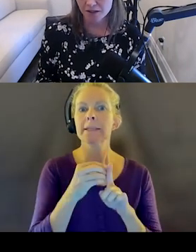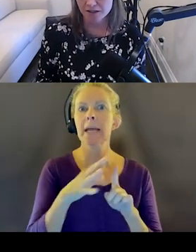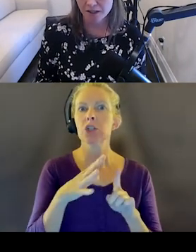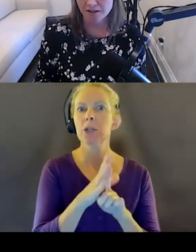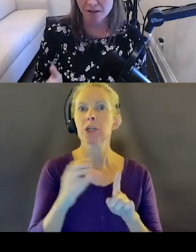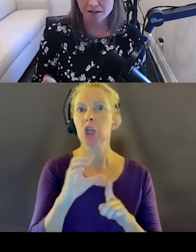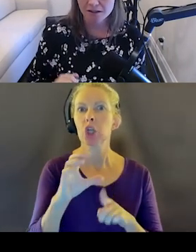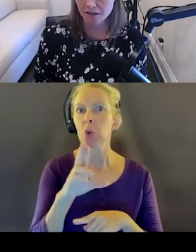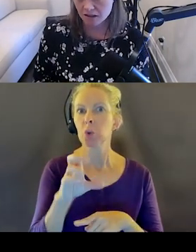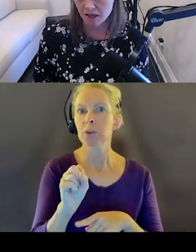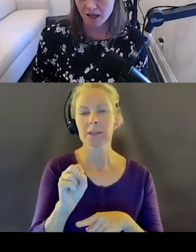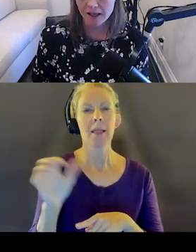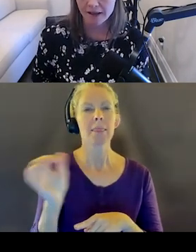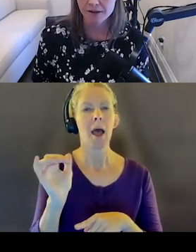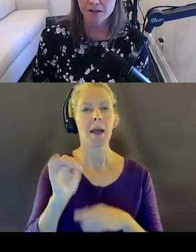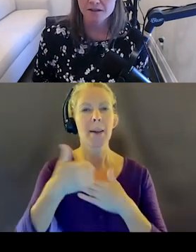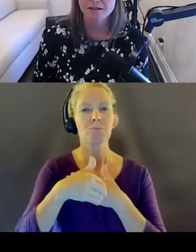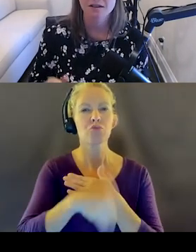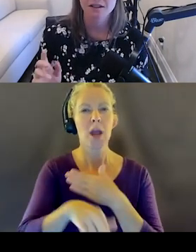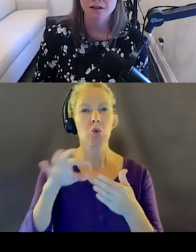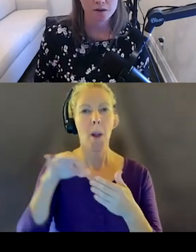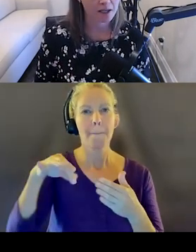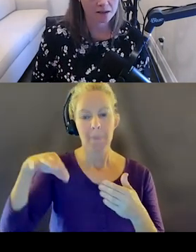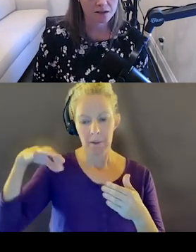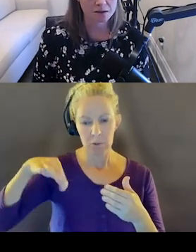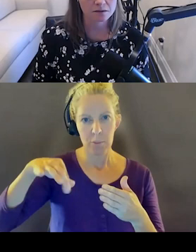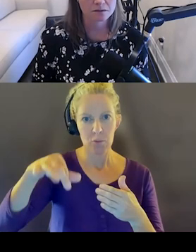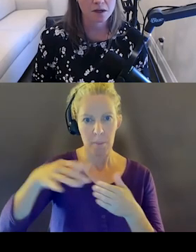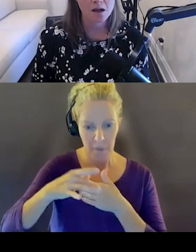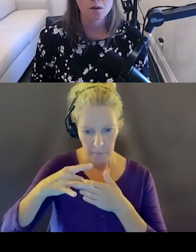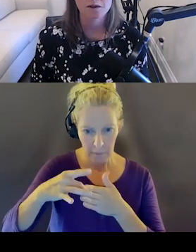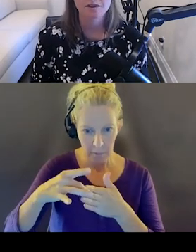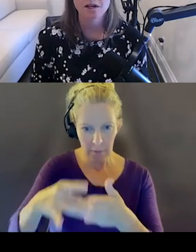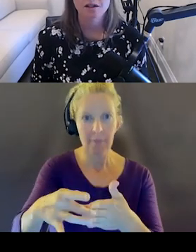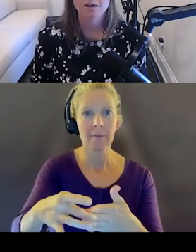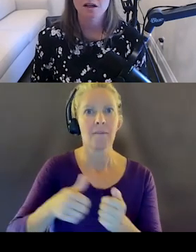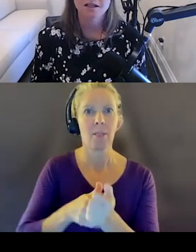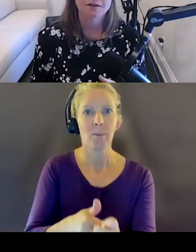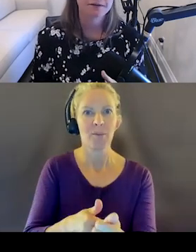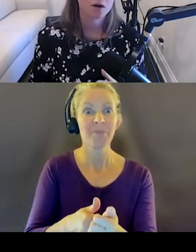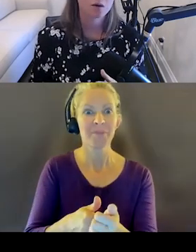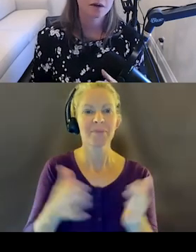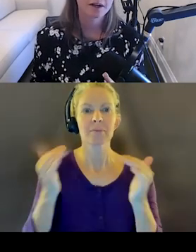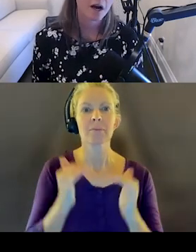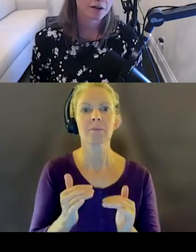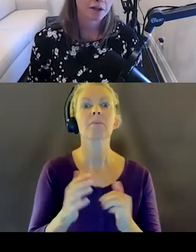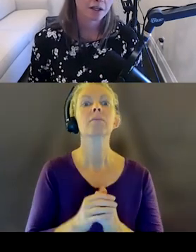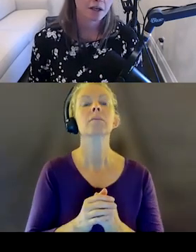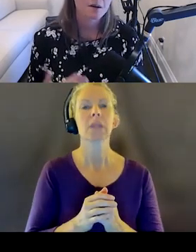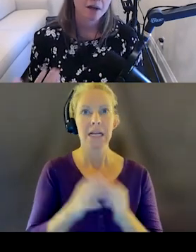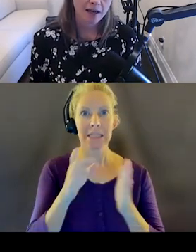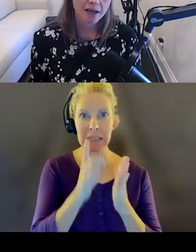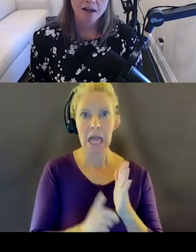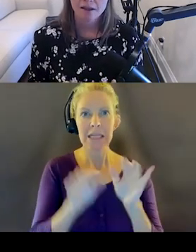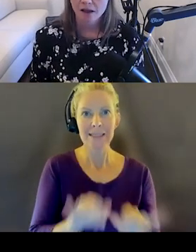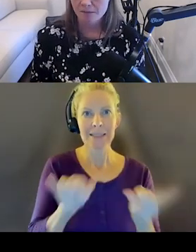to make sure that our designs are consistent and that they're consistently located too. We're in charge of content flow and hierarchy.